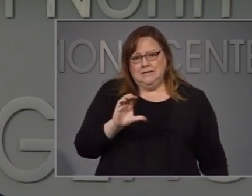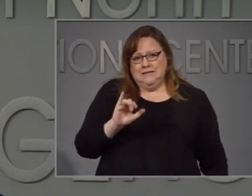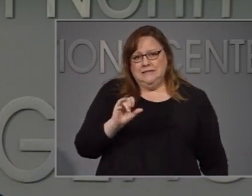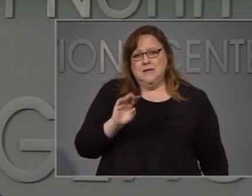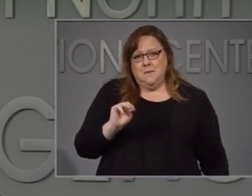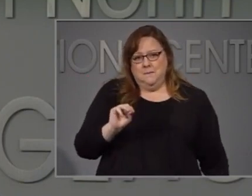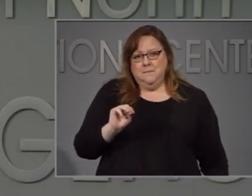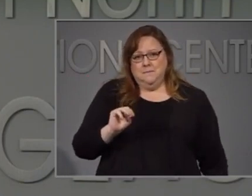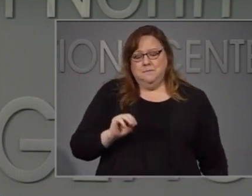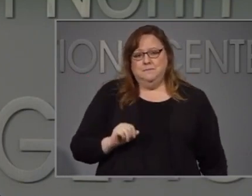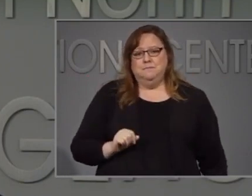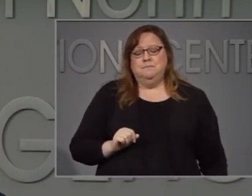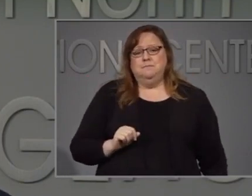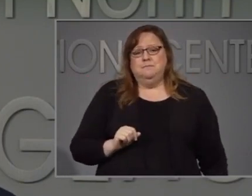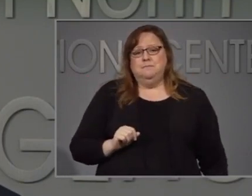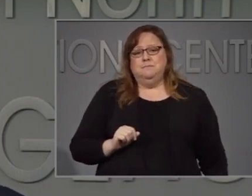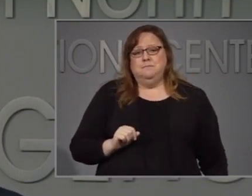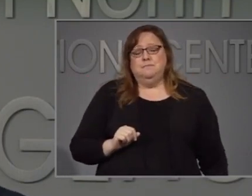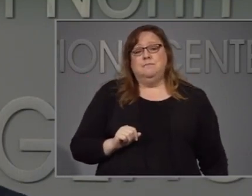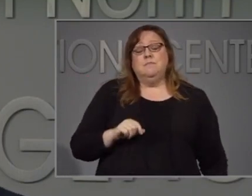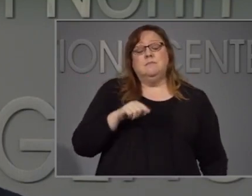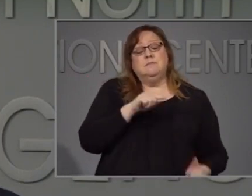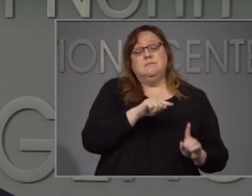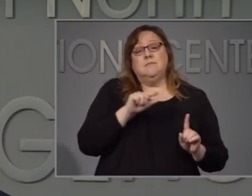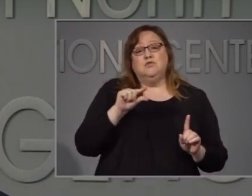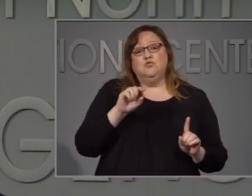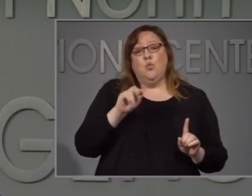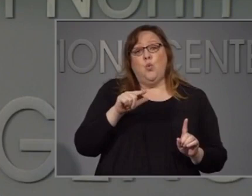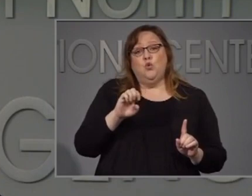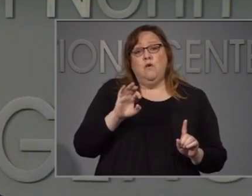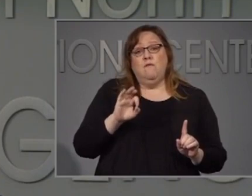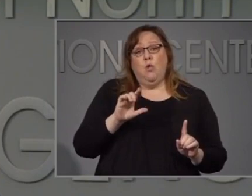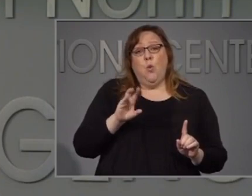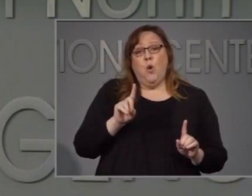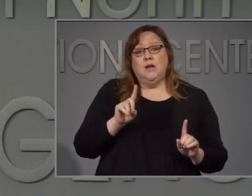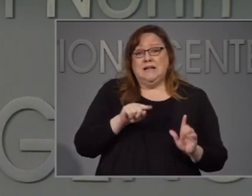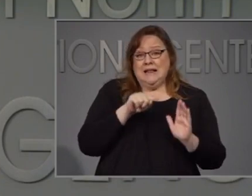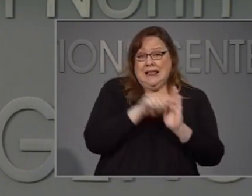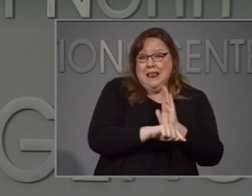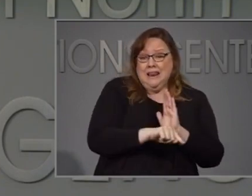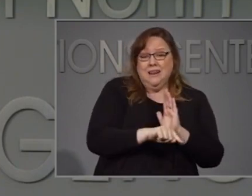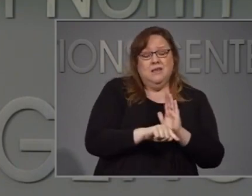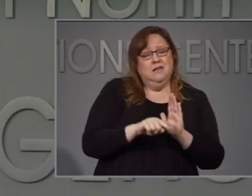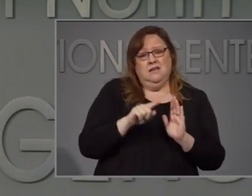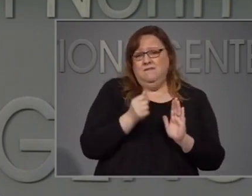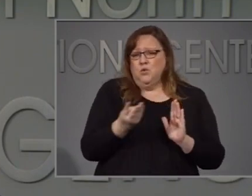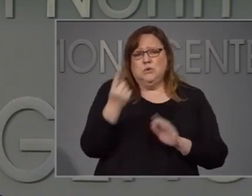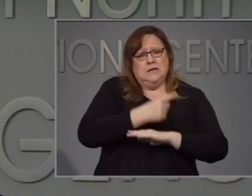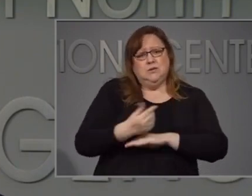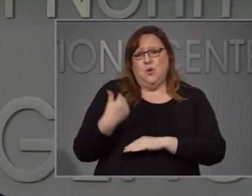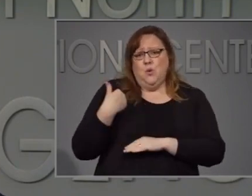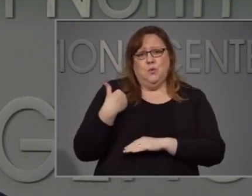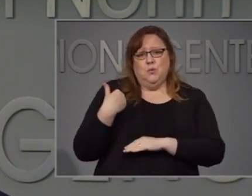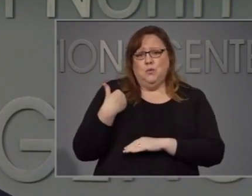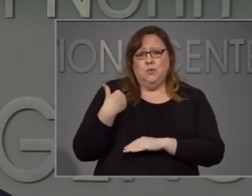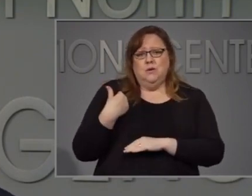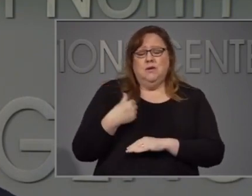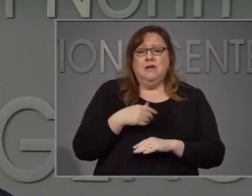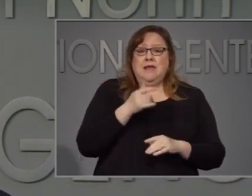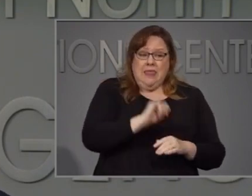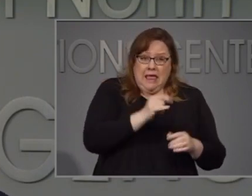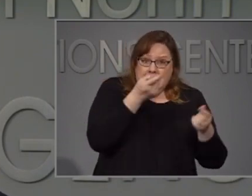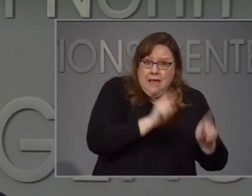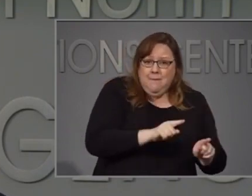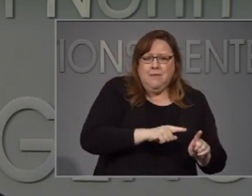The unjust killing of George Floyd less than a week ago, combined with many other recent and distant